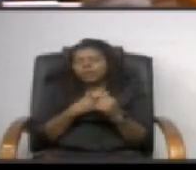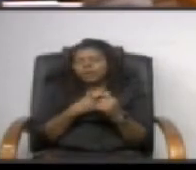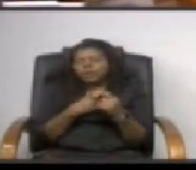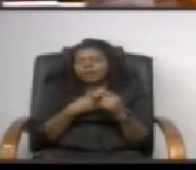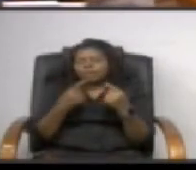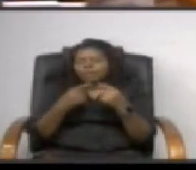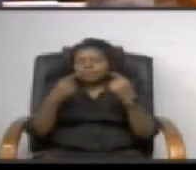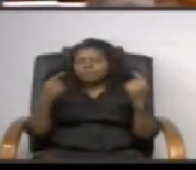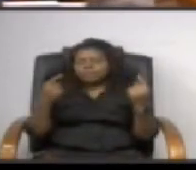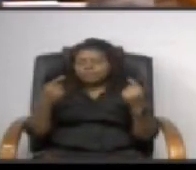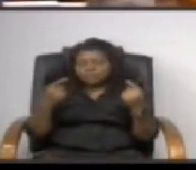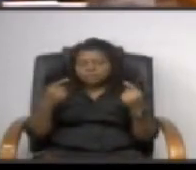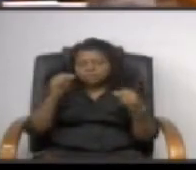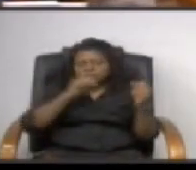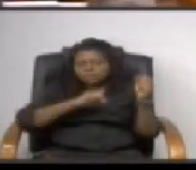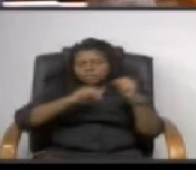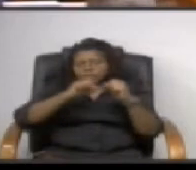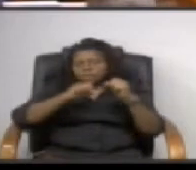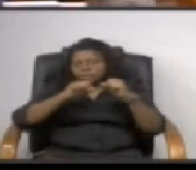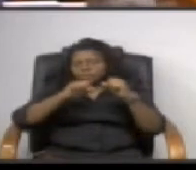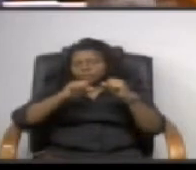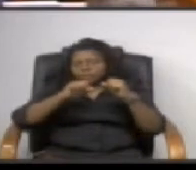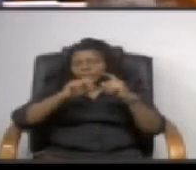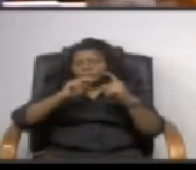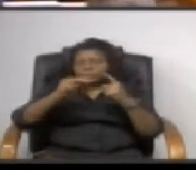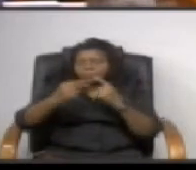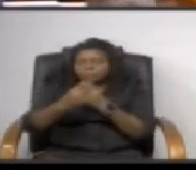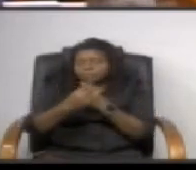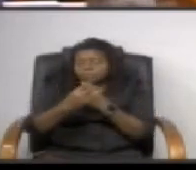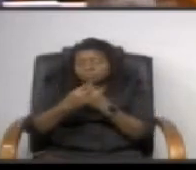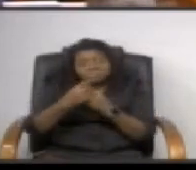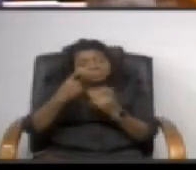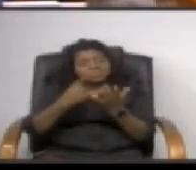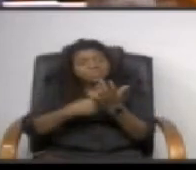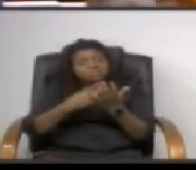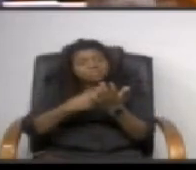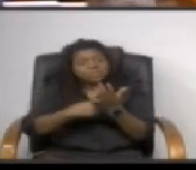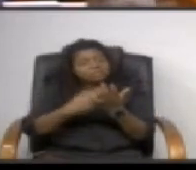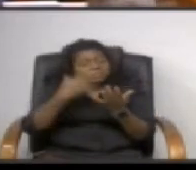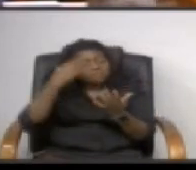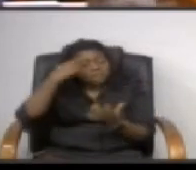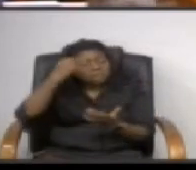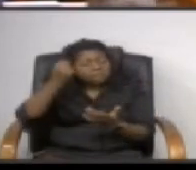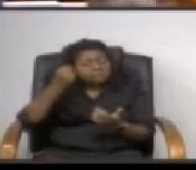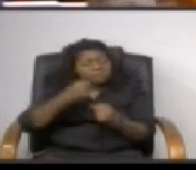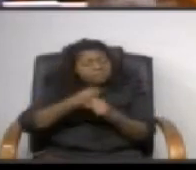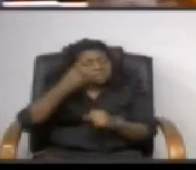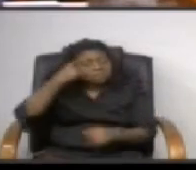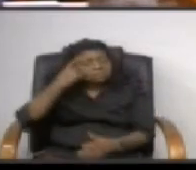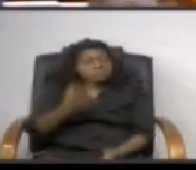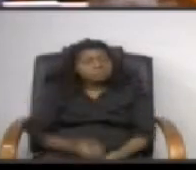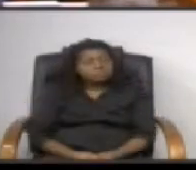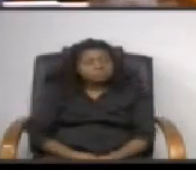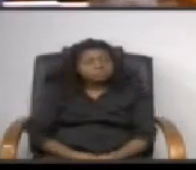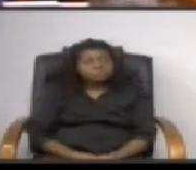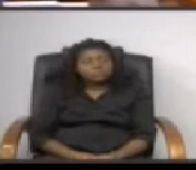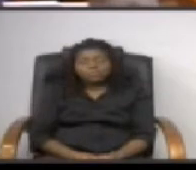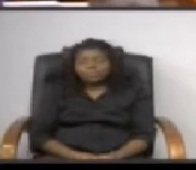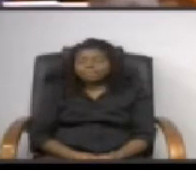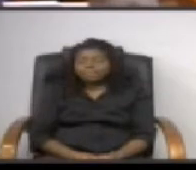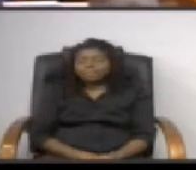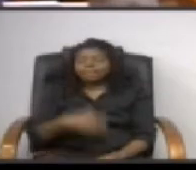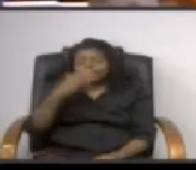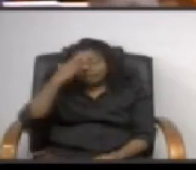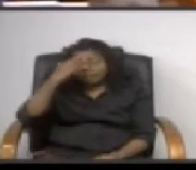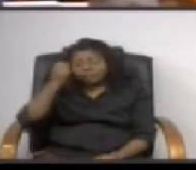views uh sometimes just regular old common sense is the best way to go and common sense tells